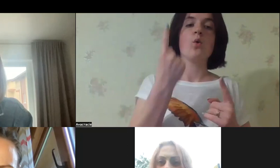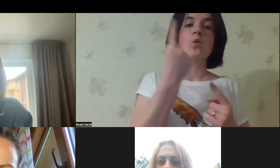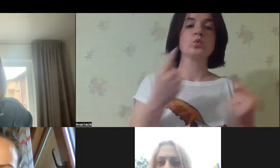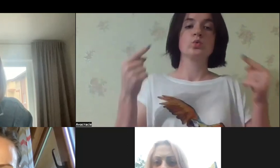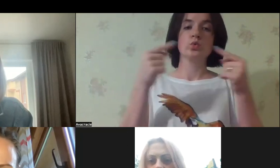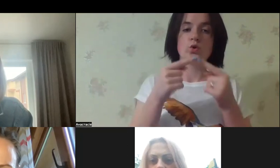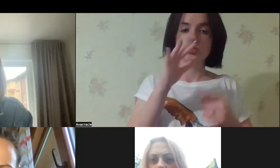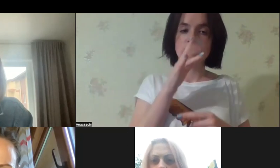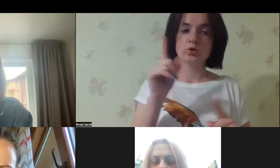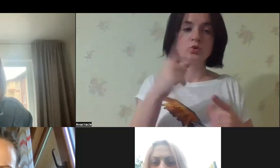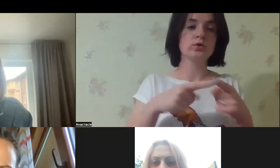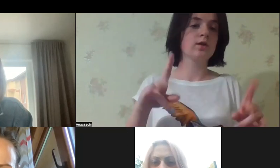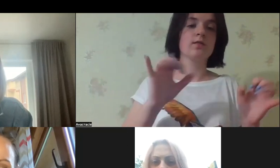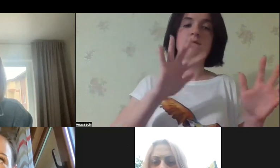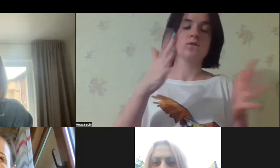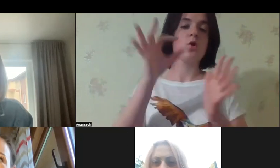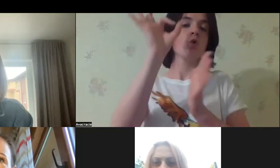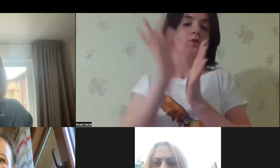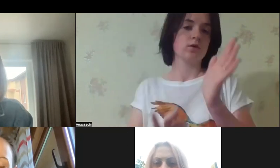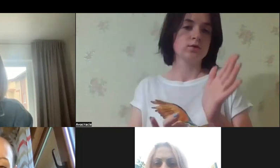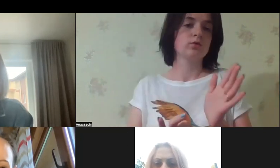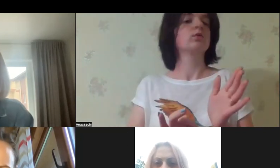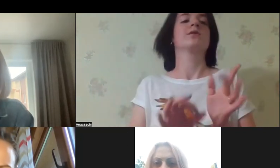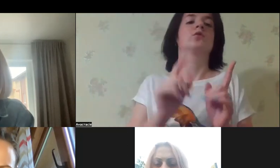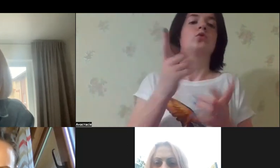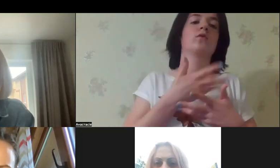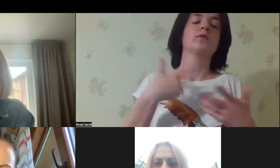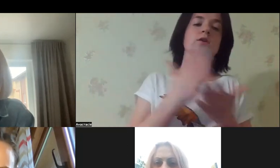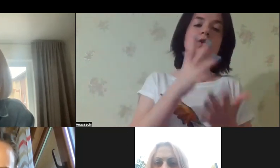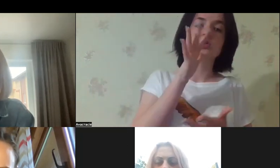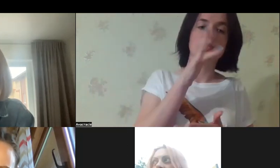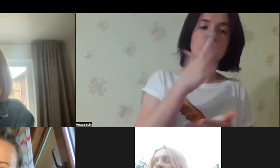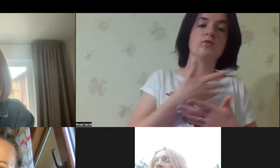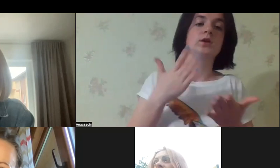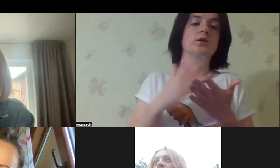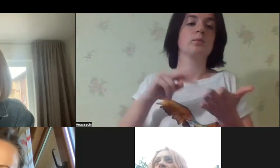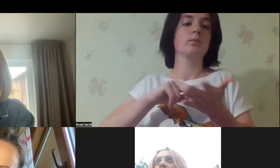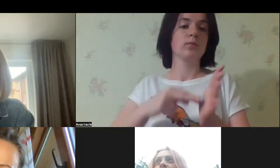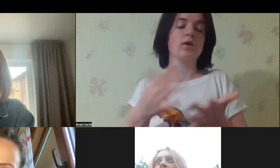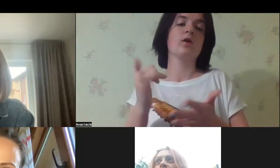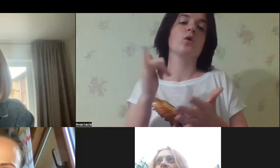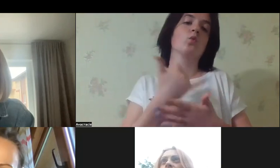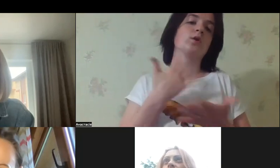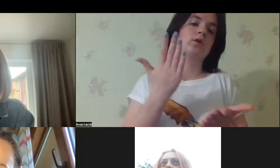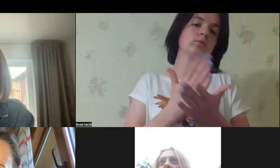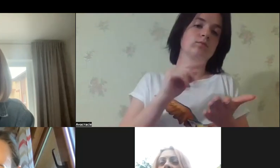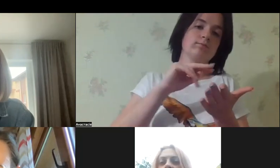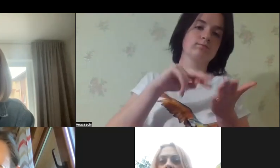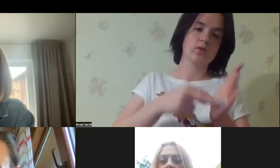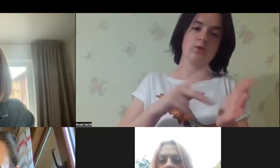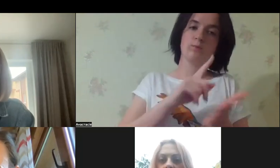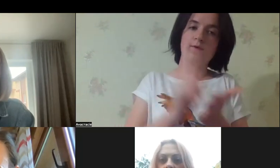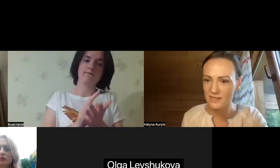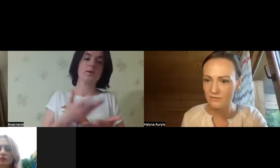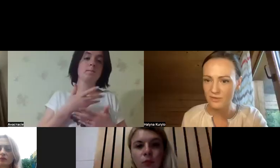this is not happening at the same time. This is not happening overnight. And we still need to take this time and we have